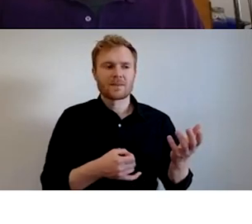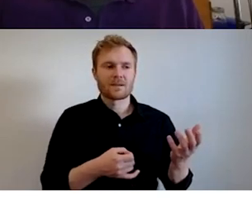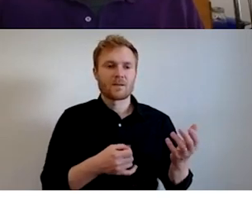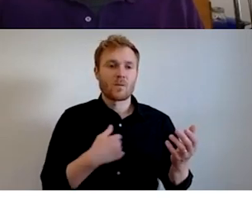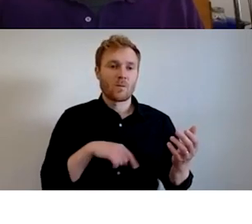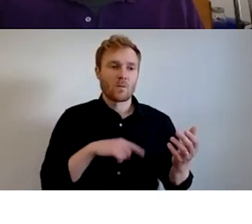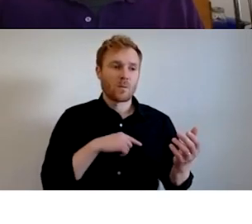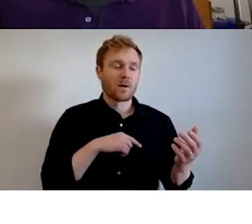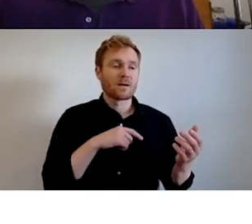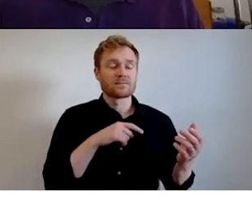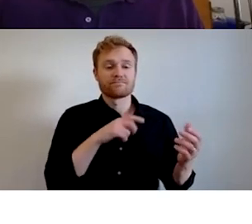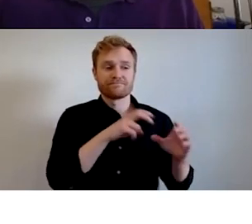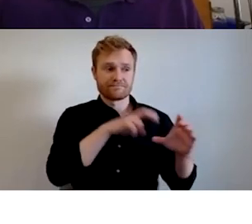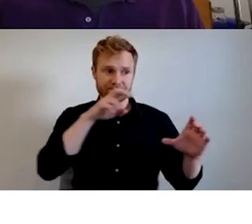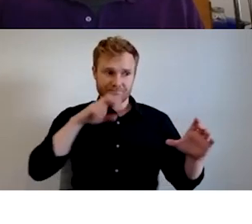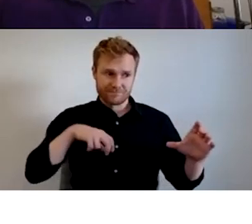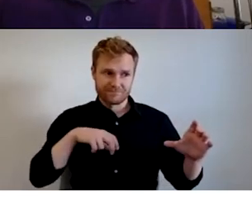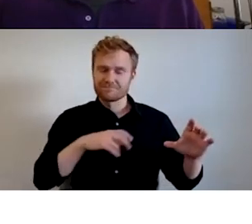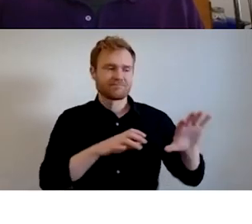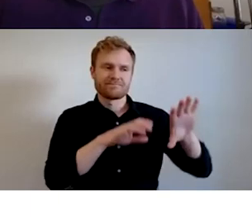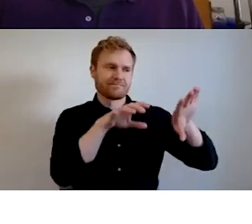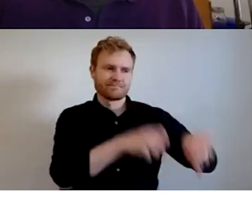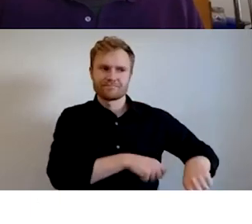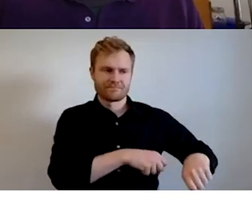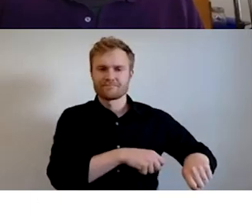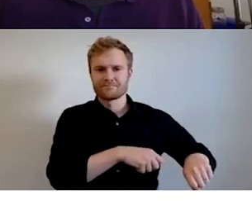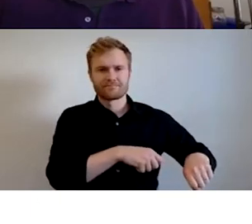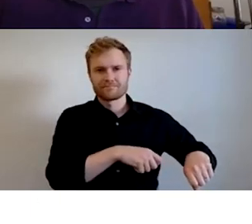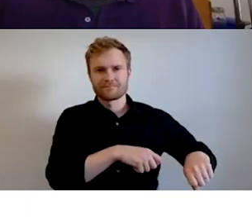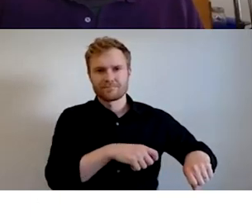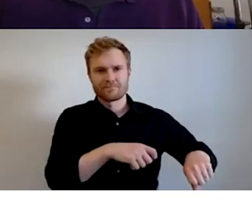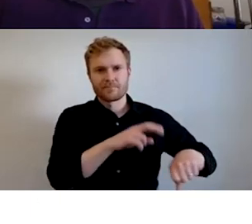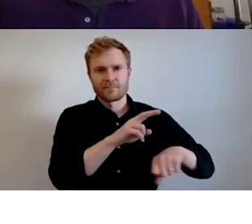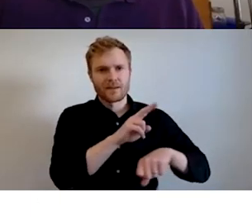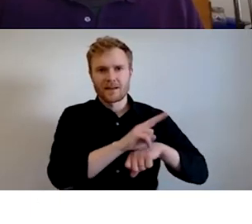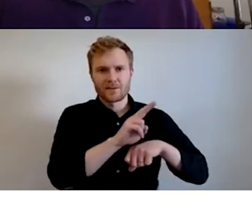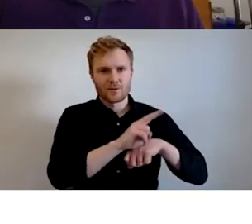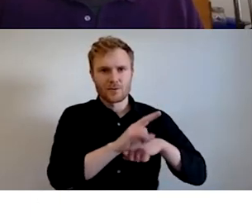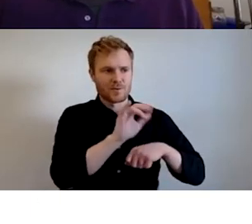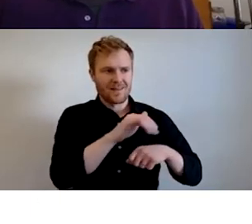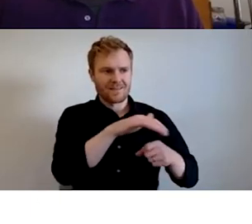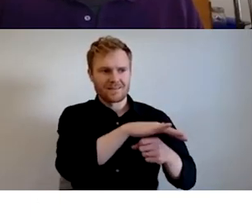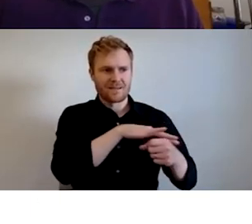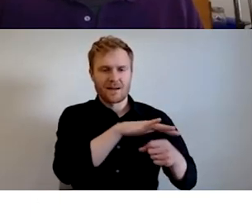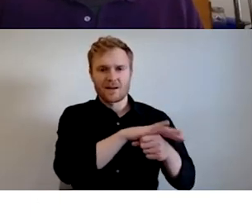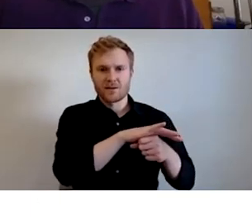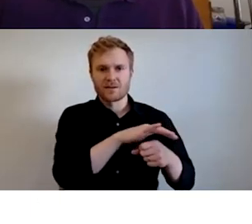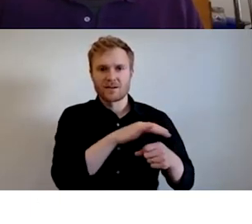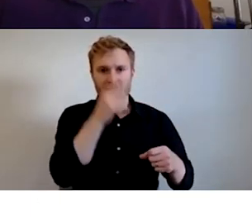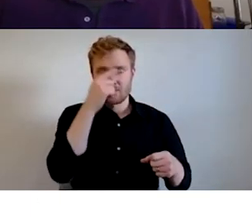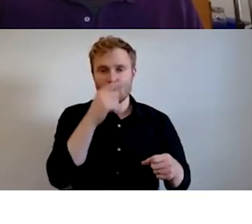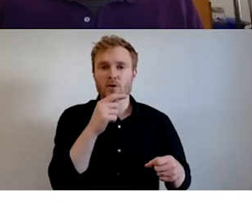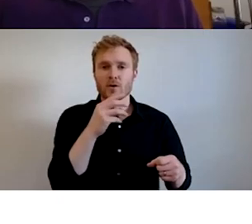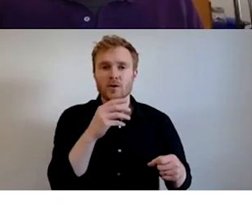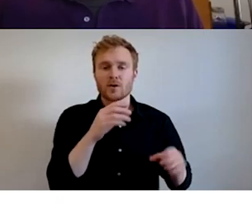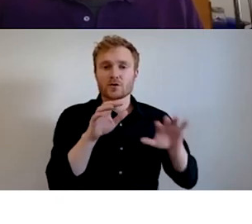demolish that building and to, and to use that site as to mitigate stormwater as it's related to the flood zone. Um,